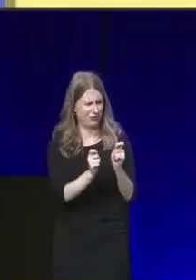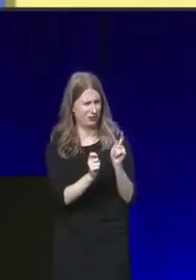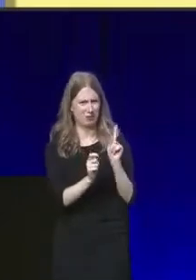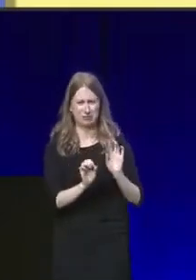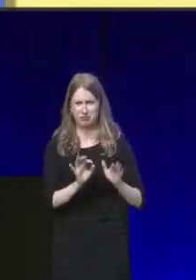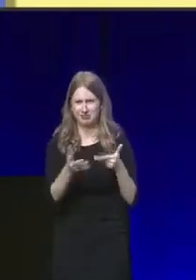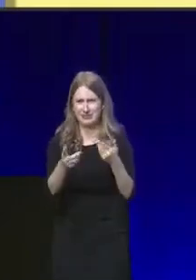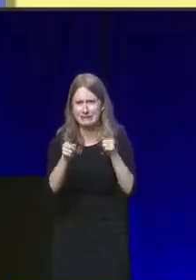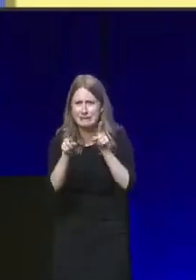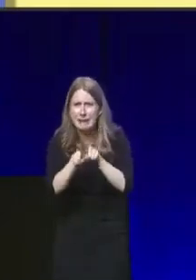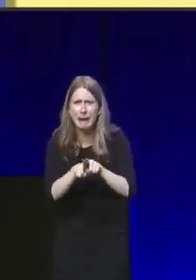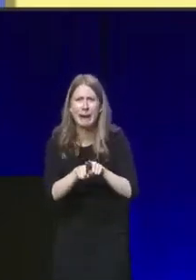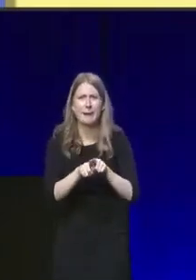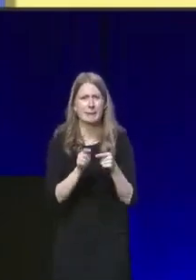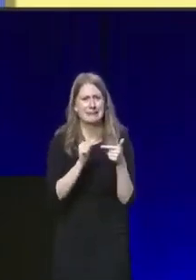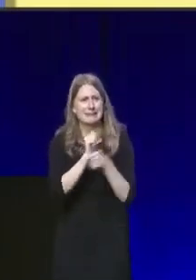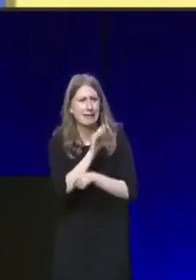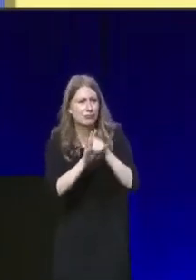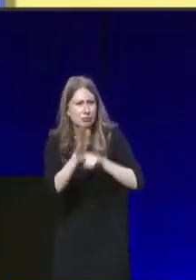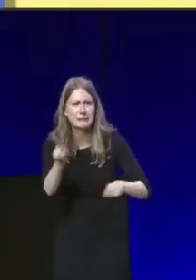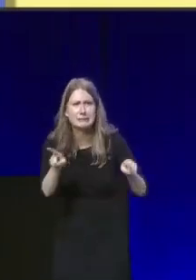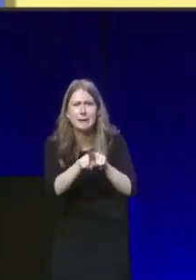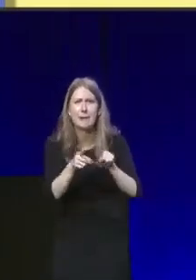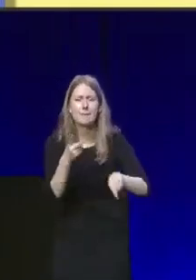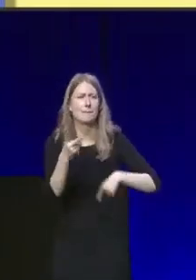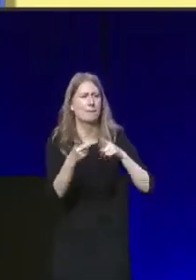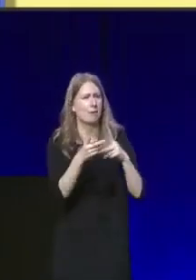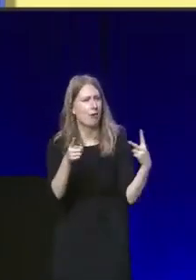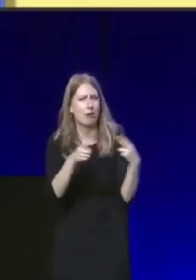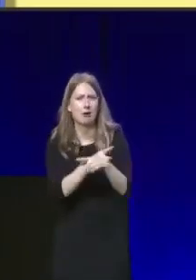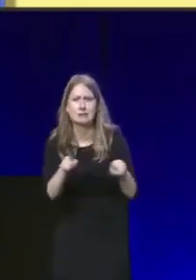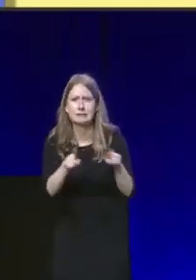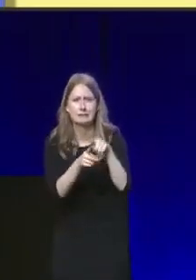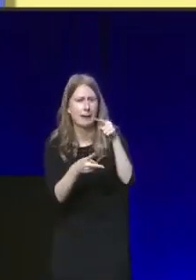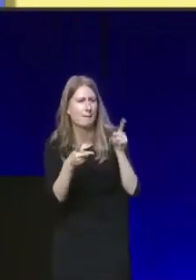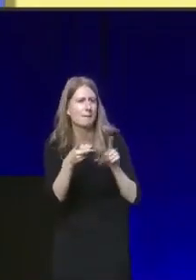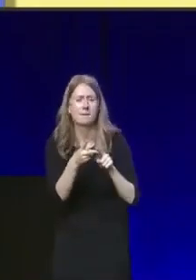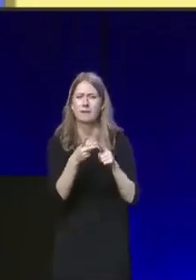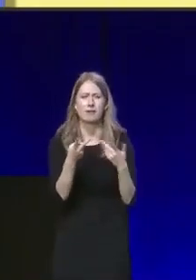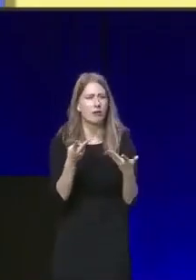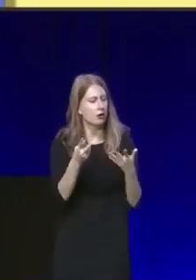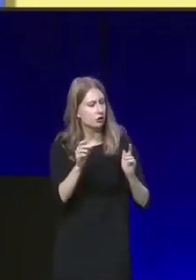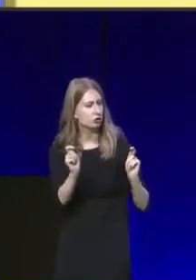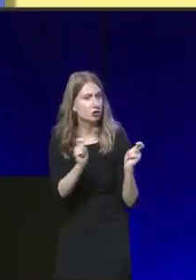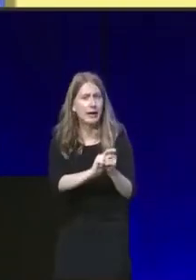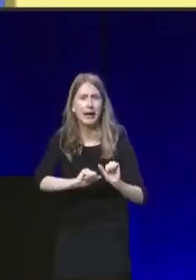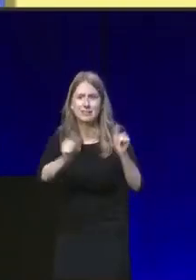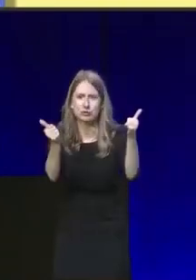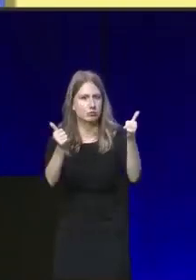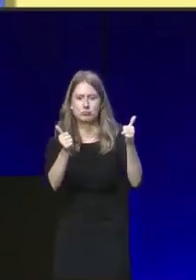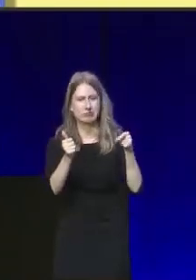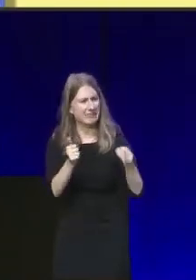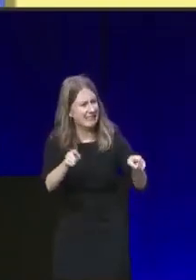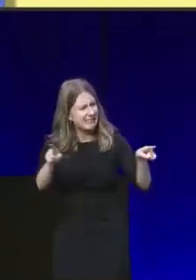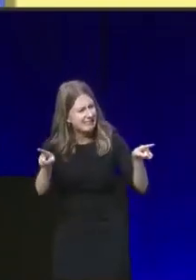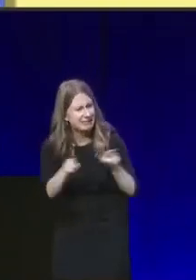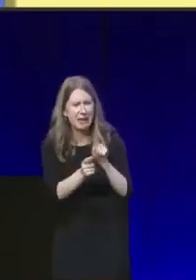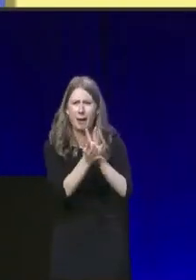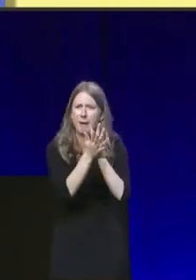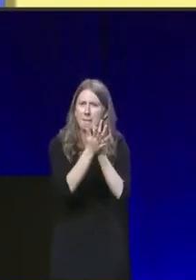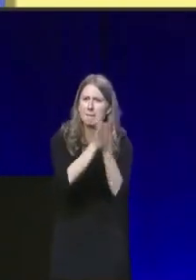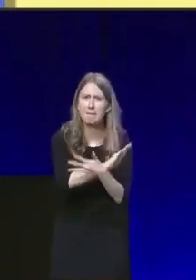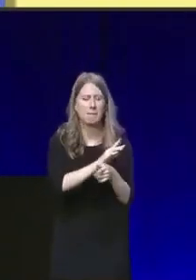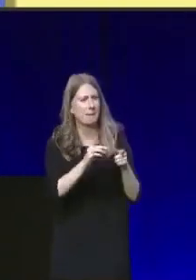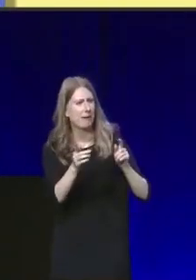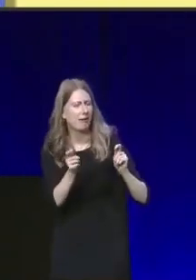same Tory debt rule. The same Tory cuts agenda. Labour hasn't delivered change. Labour is delivering the same damaging